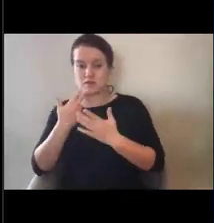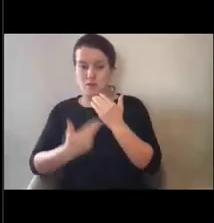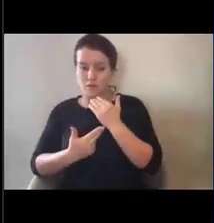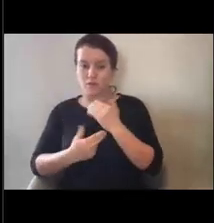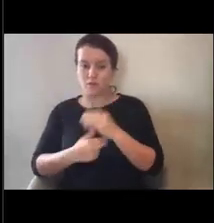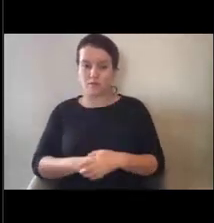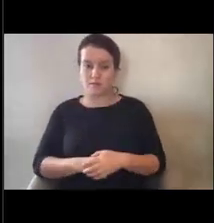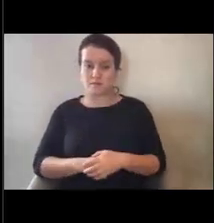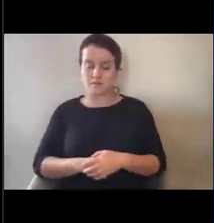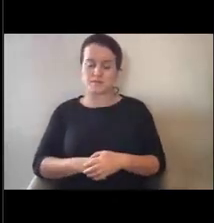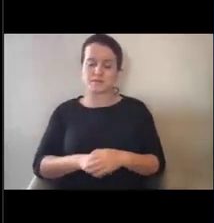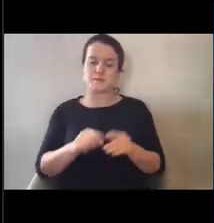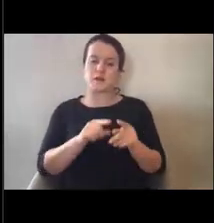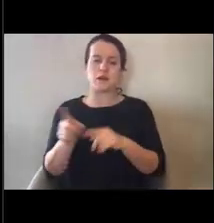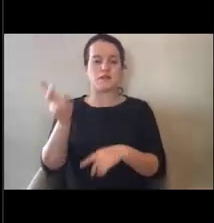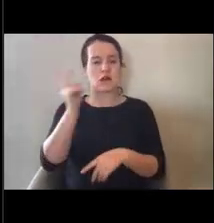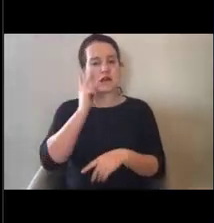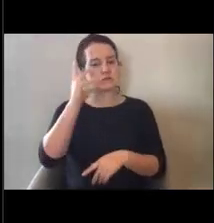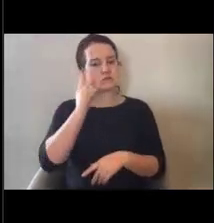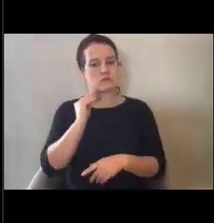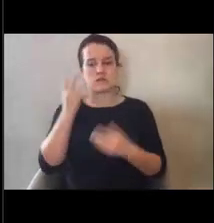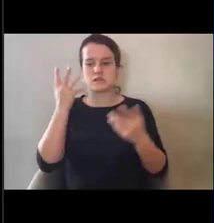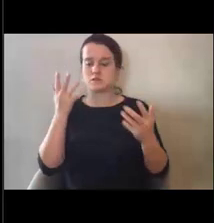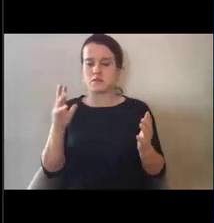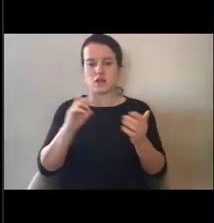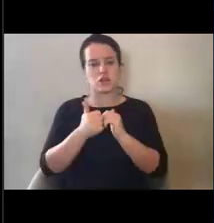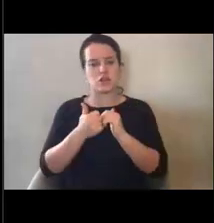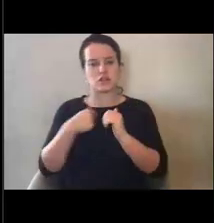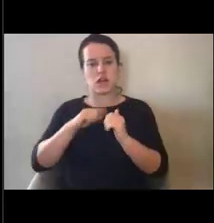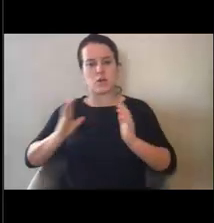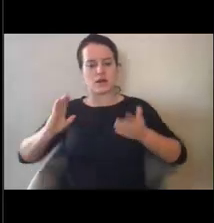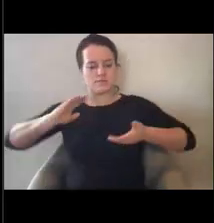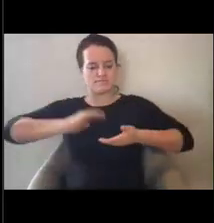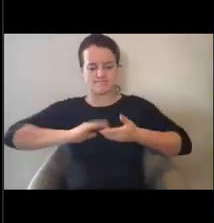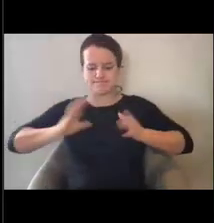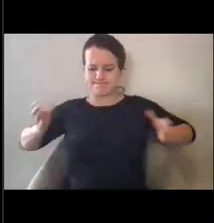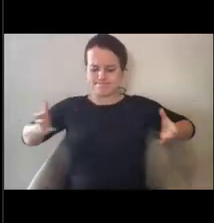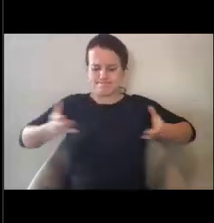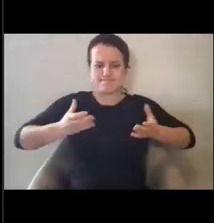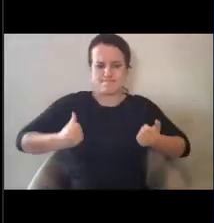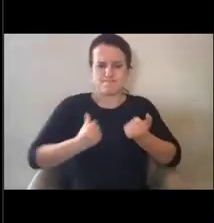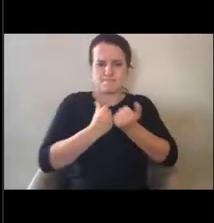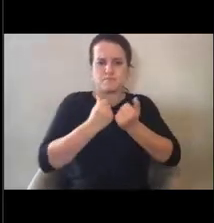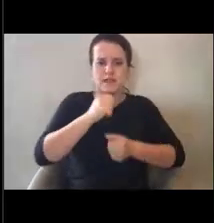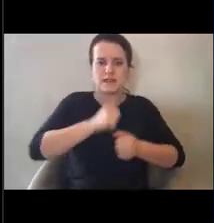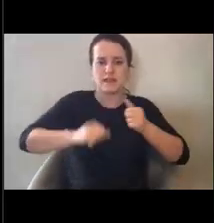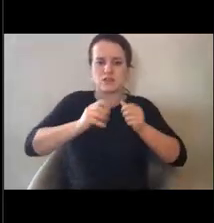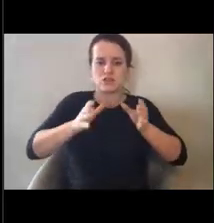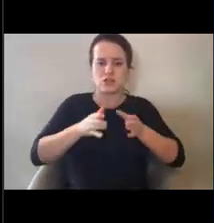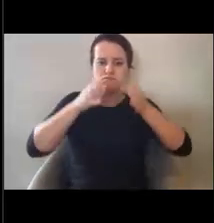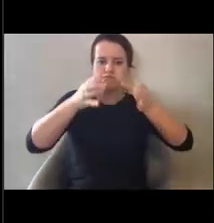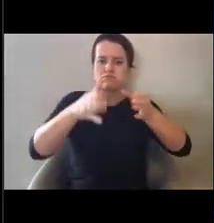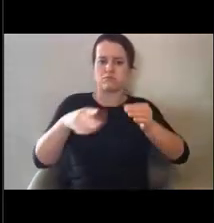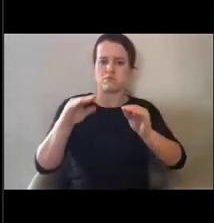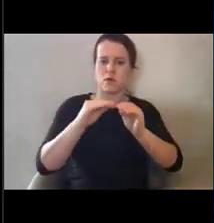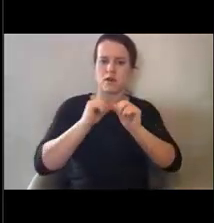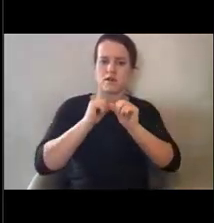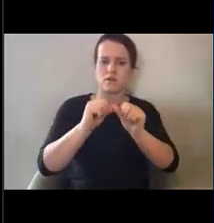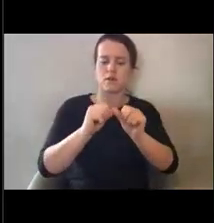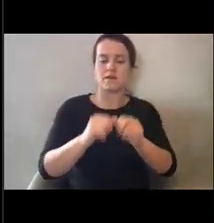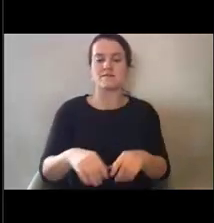We've also seen firsthand how we come together to help each other. On the FEMA front,